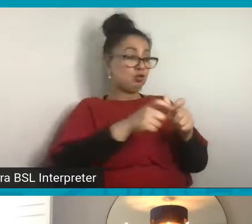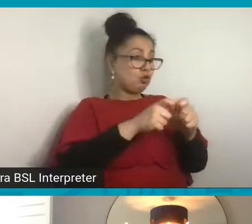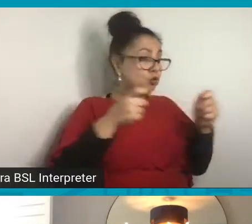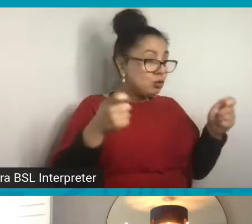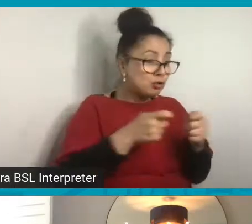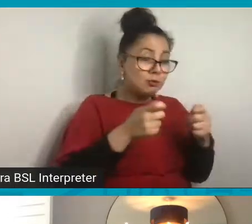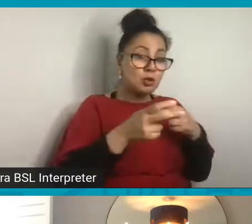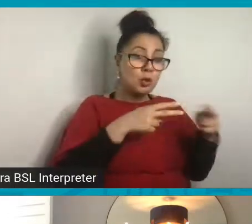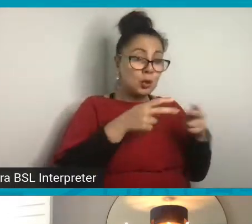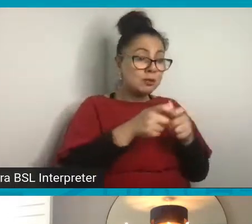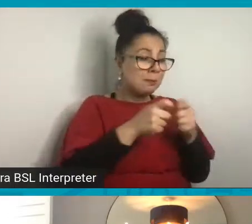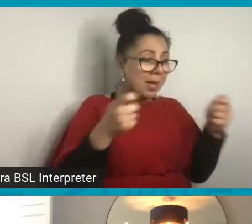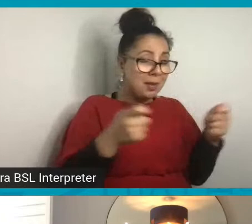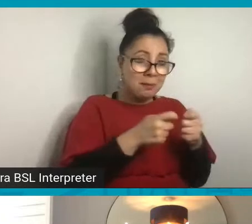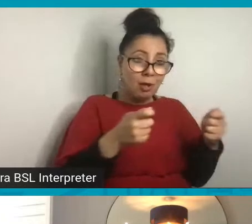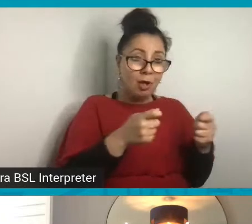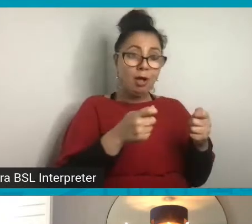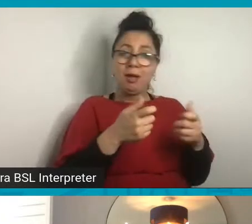glue stick.